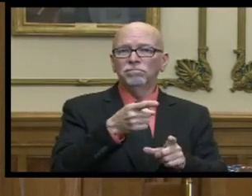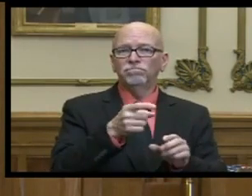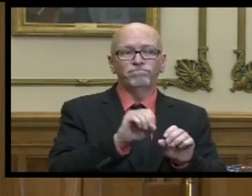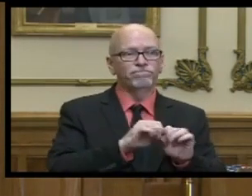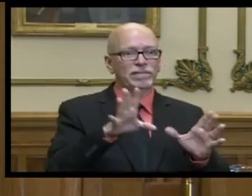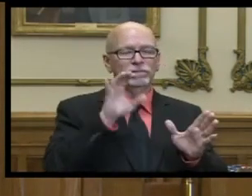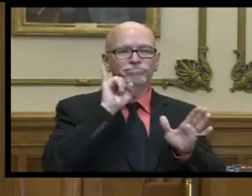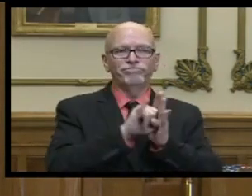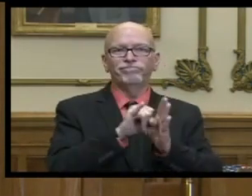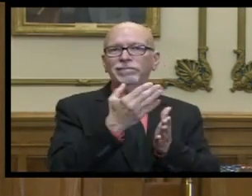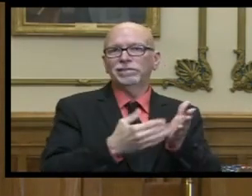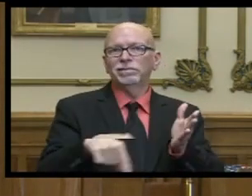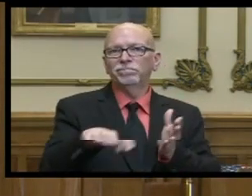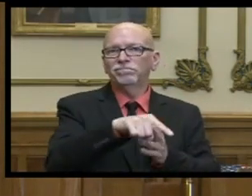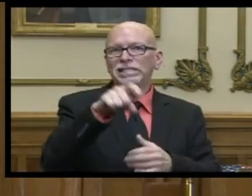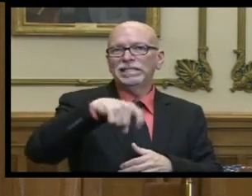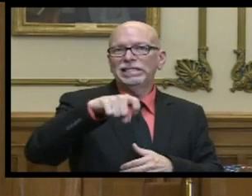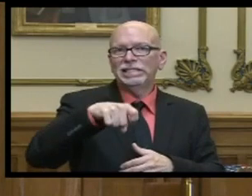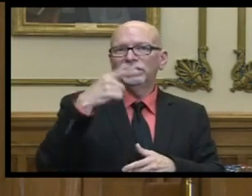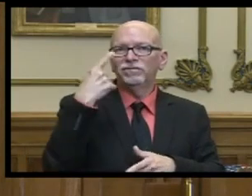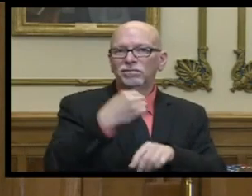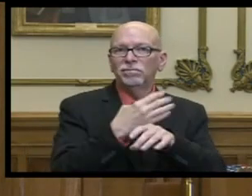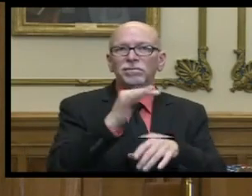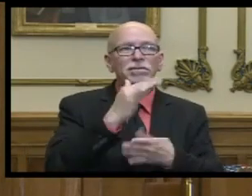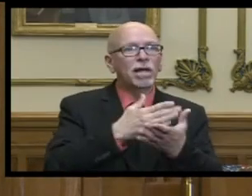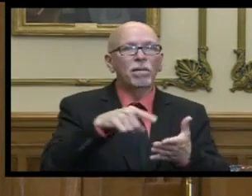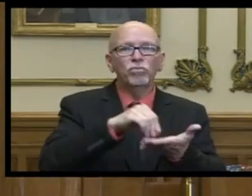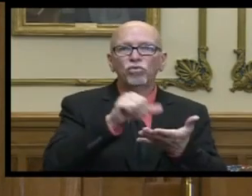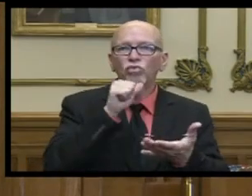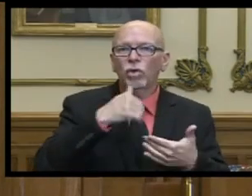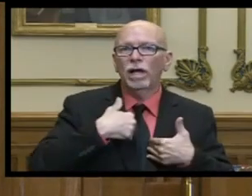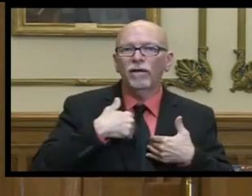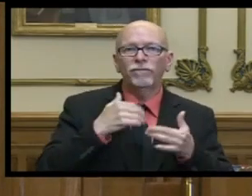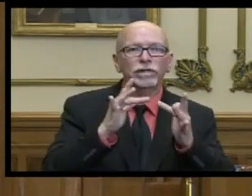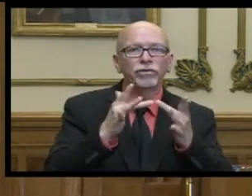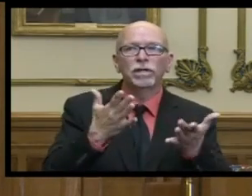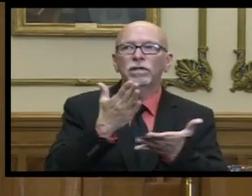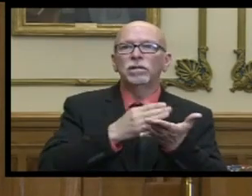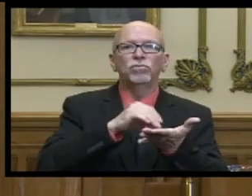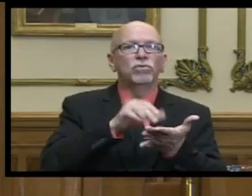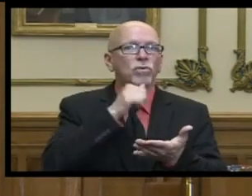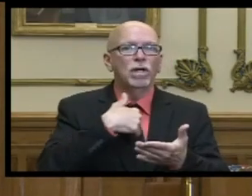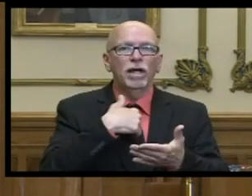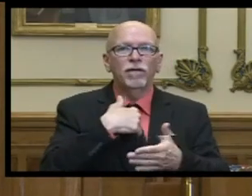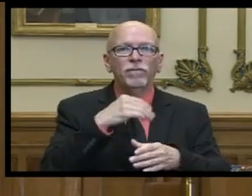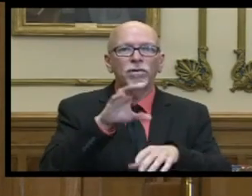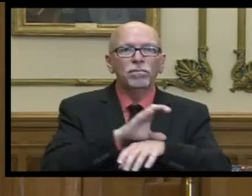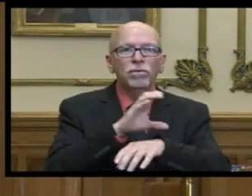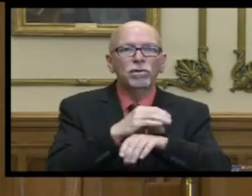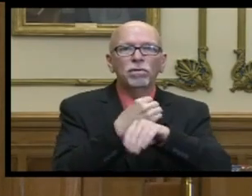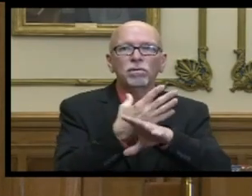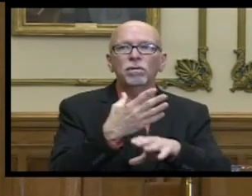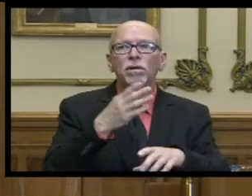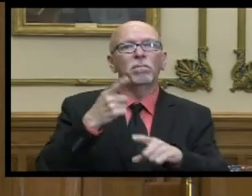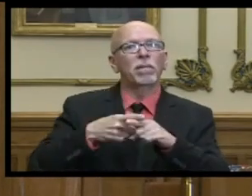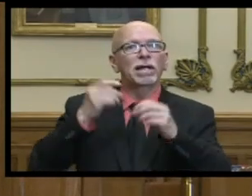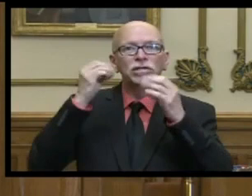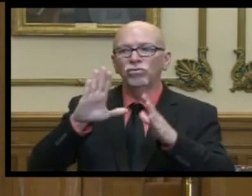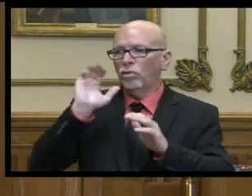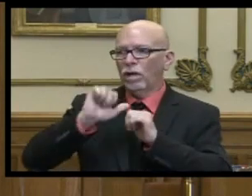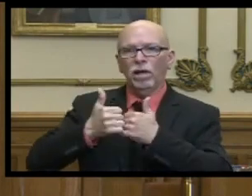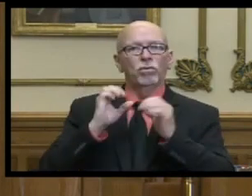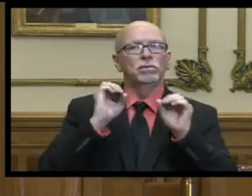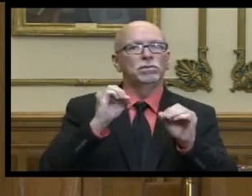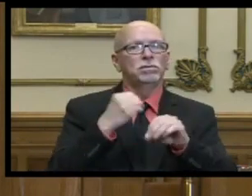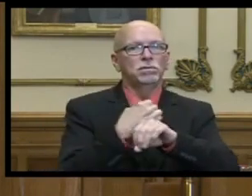for remote learning uh such as devices connectivity and then also professional development to in order to teach